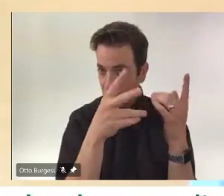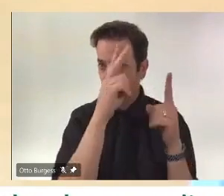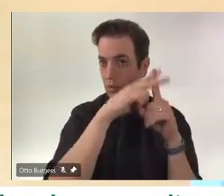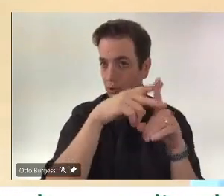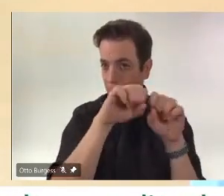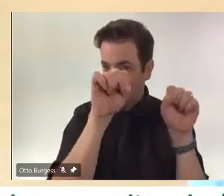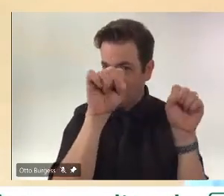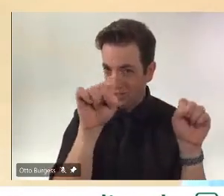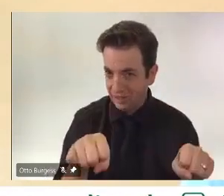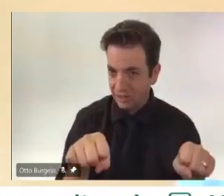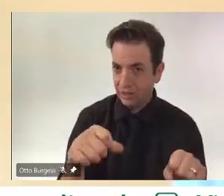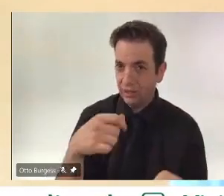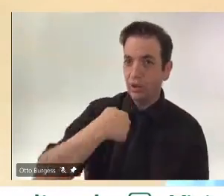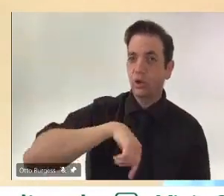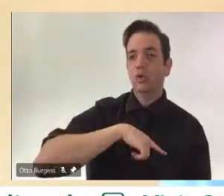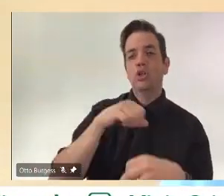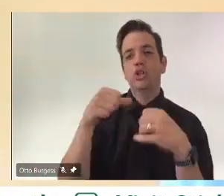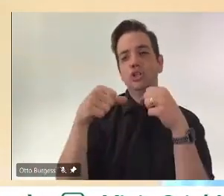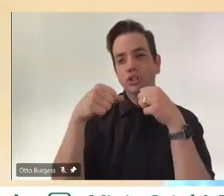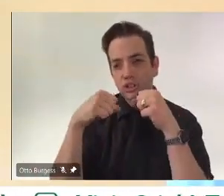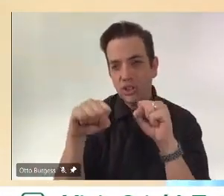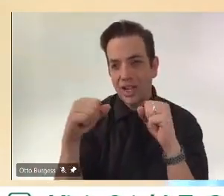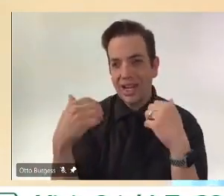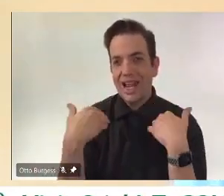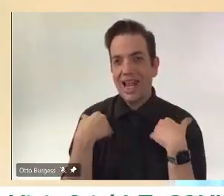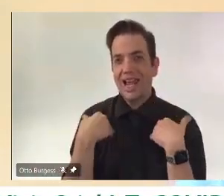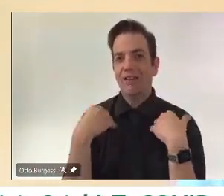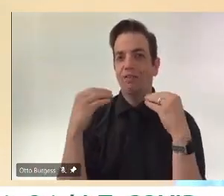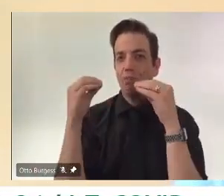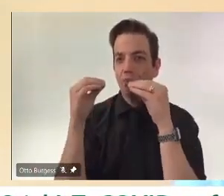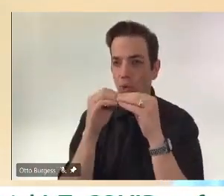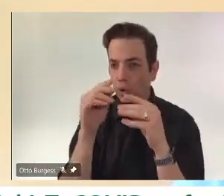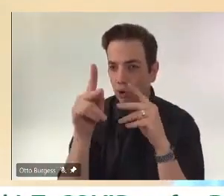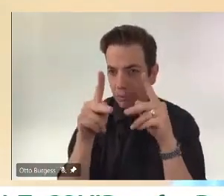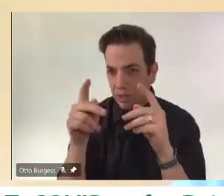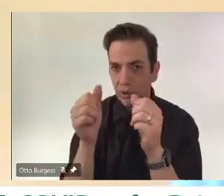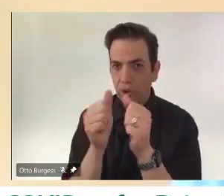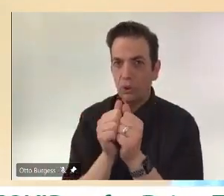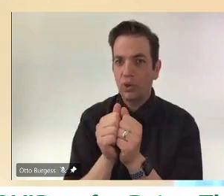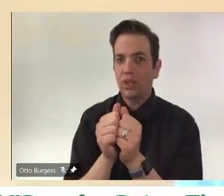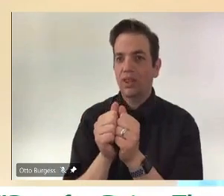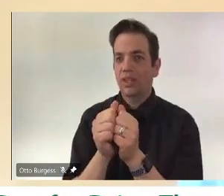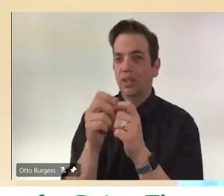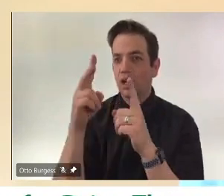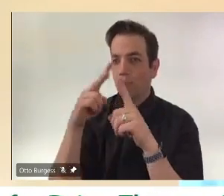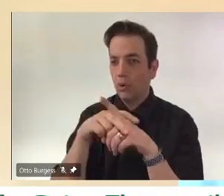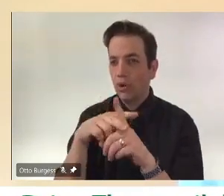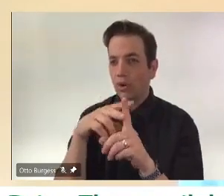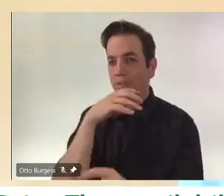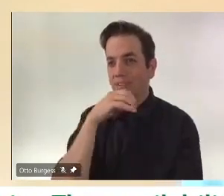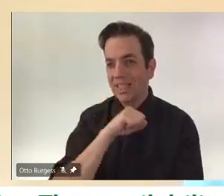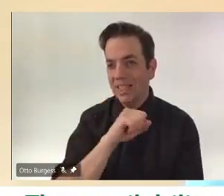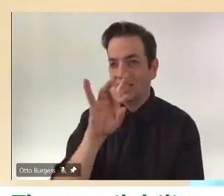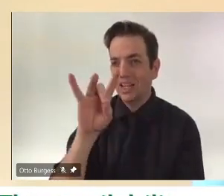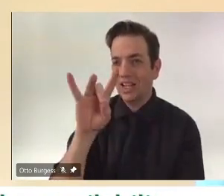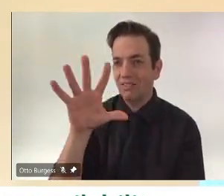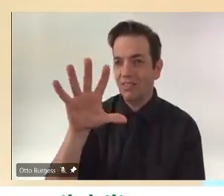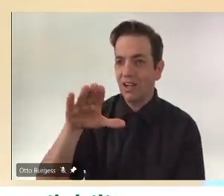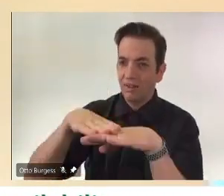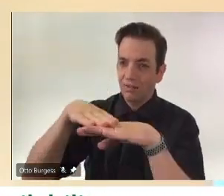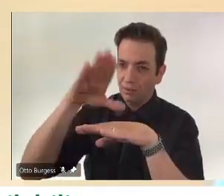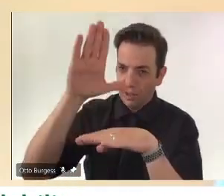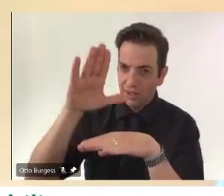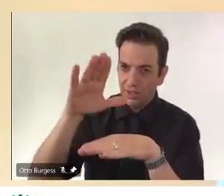for those 85 plus and 80 plus. Because as you know, when we started the process, we didn't have the booking system